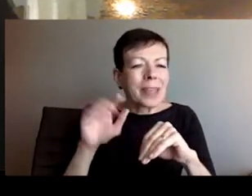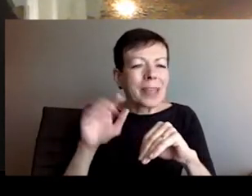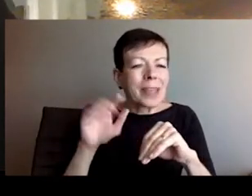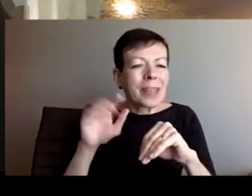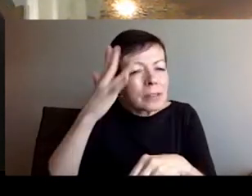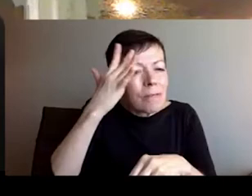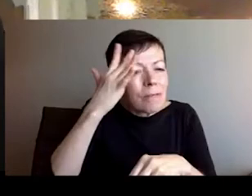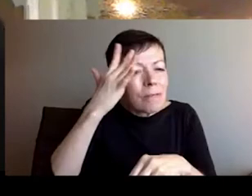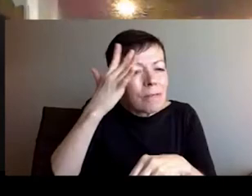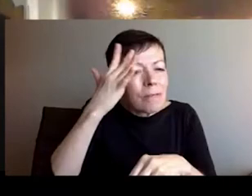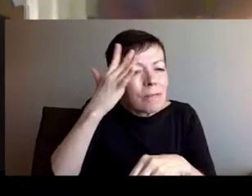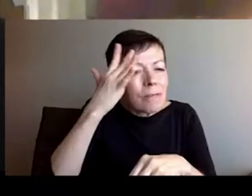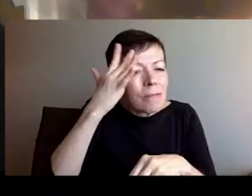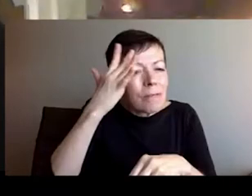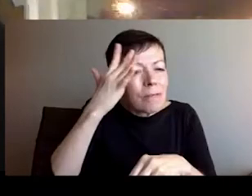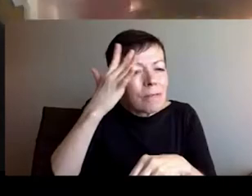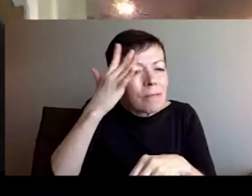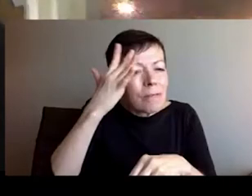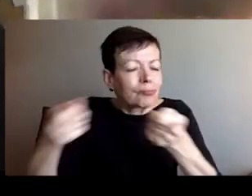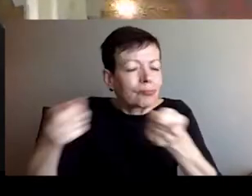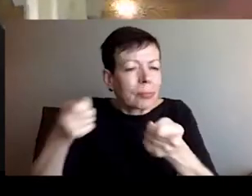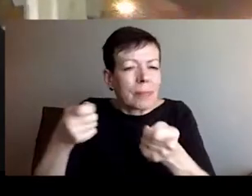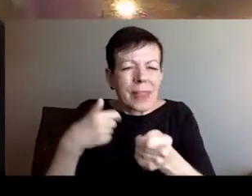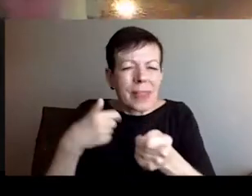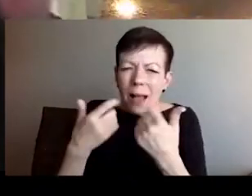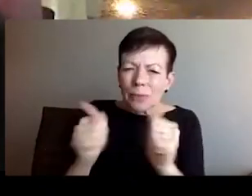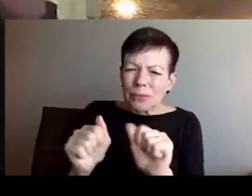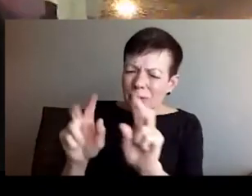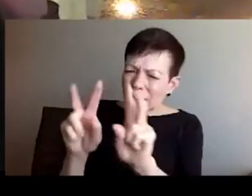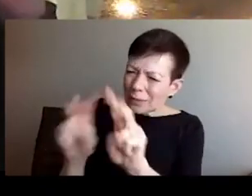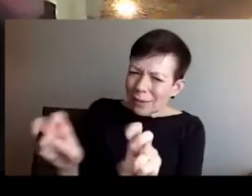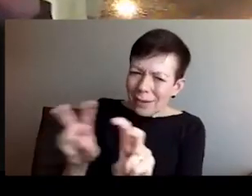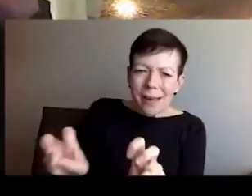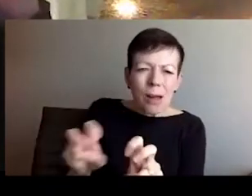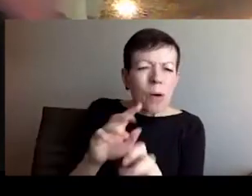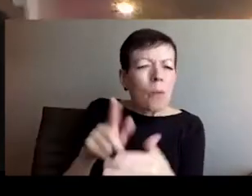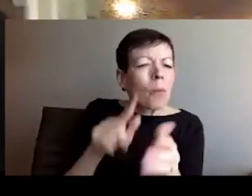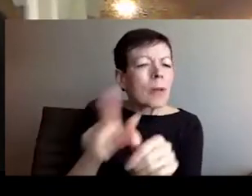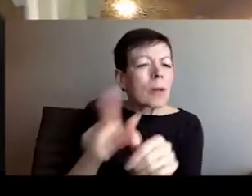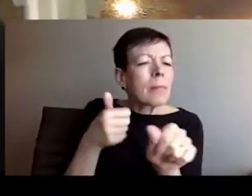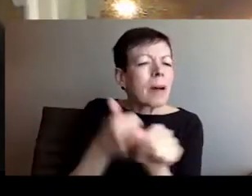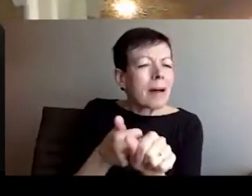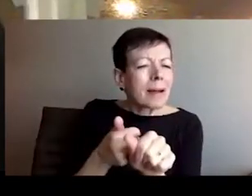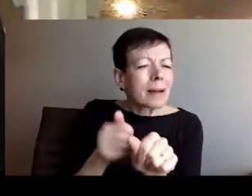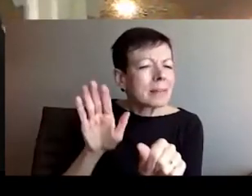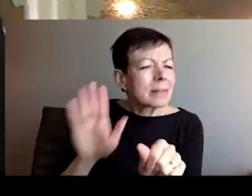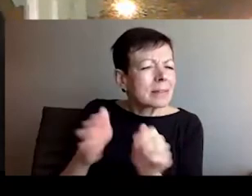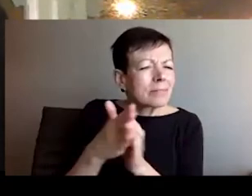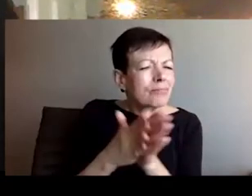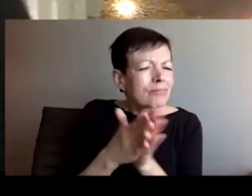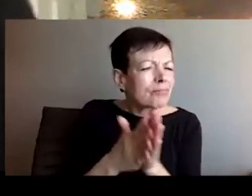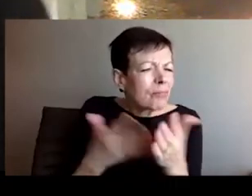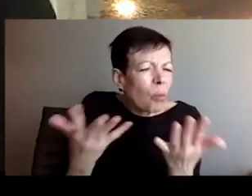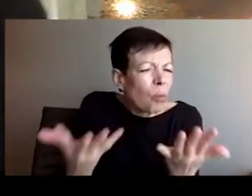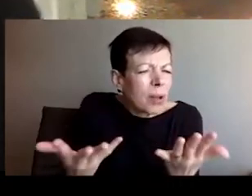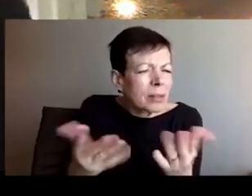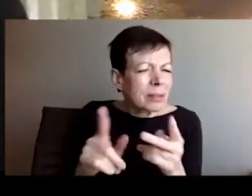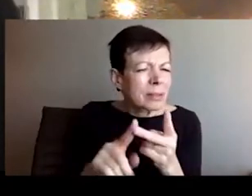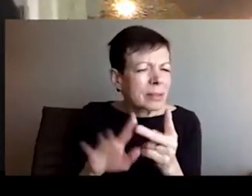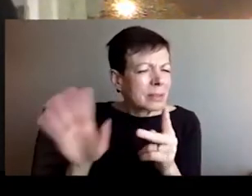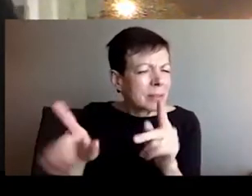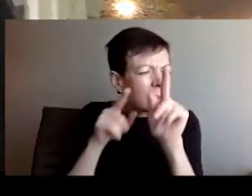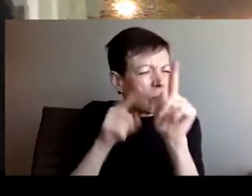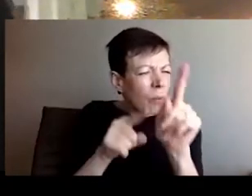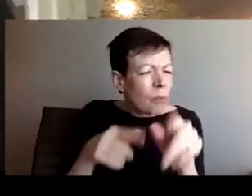while their system of logics and thinking is completely different. I think I was also very naive, very